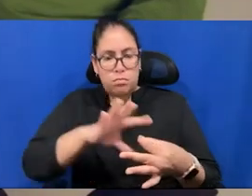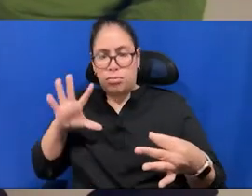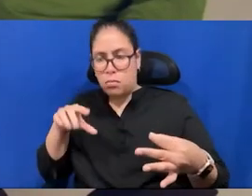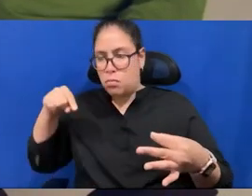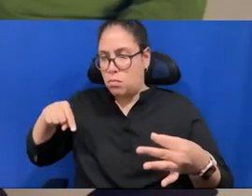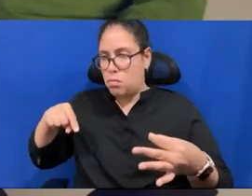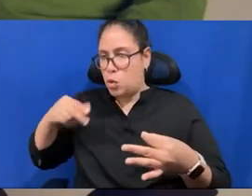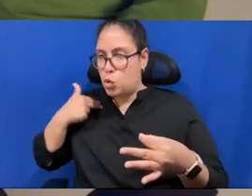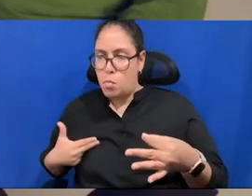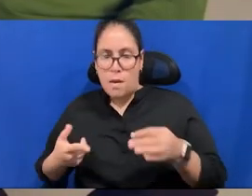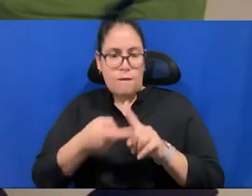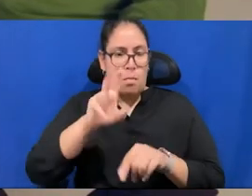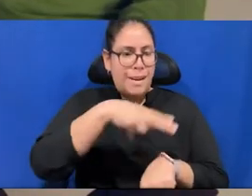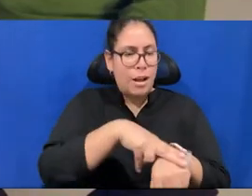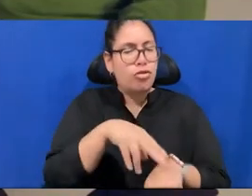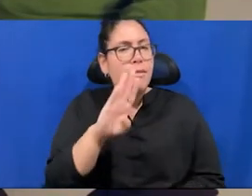today.